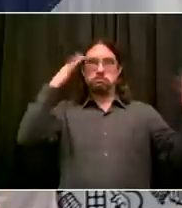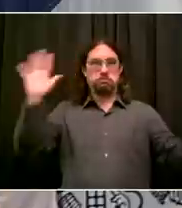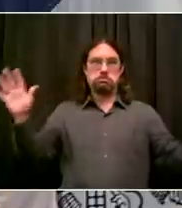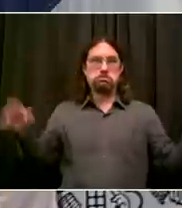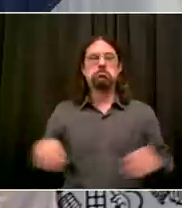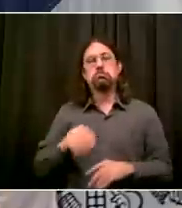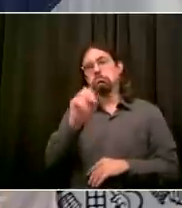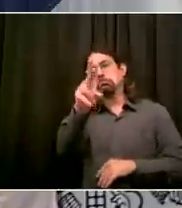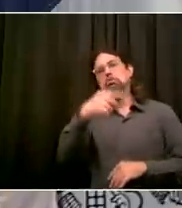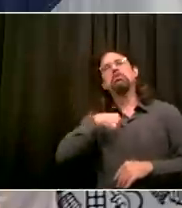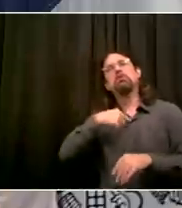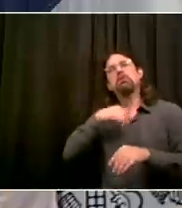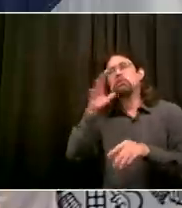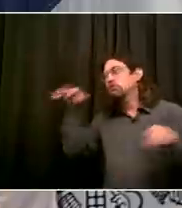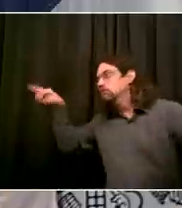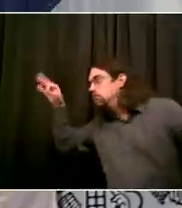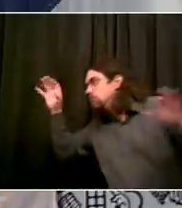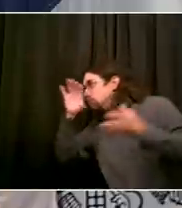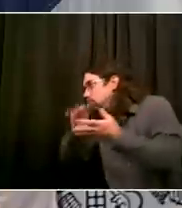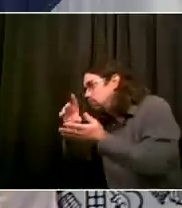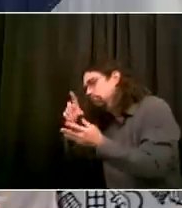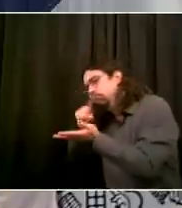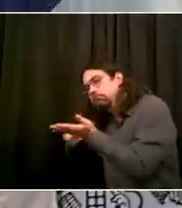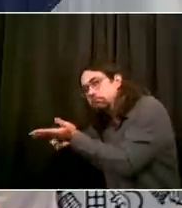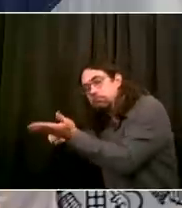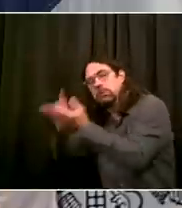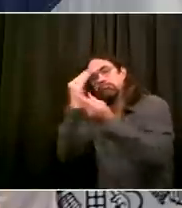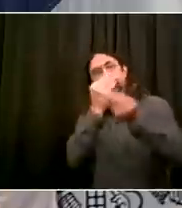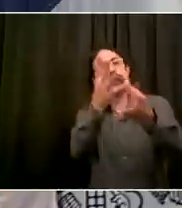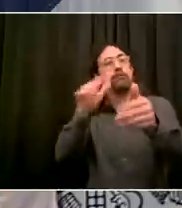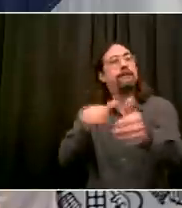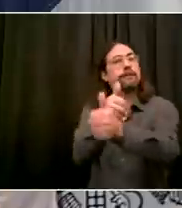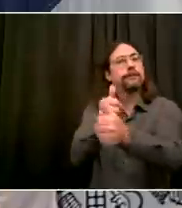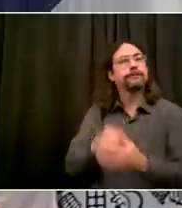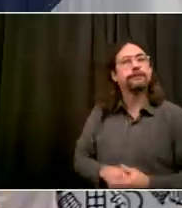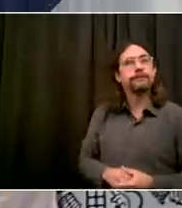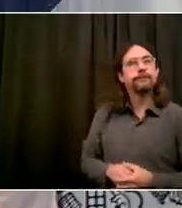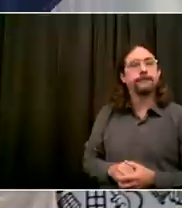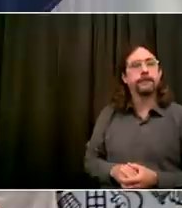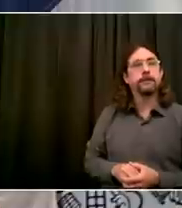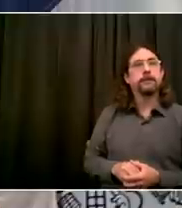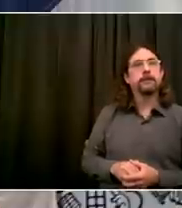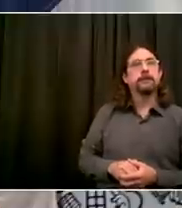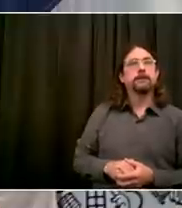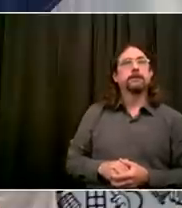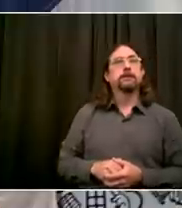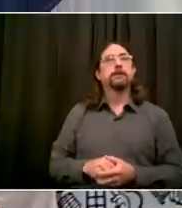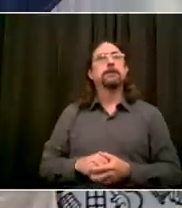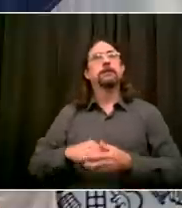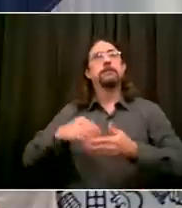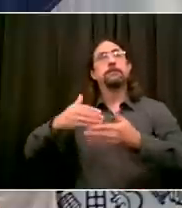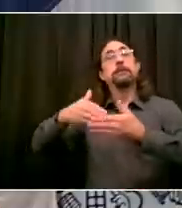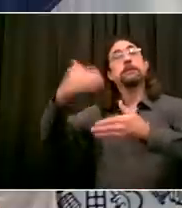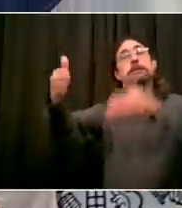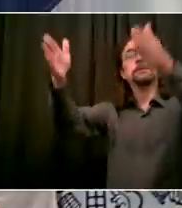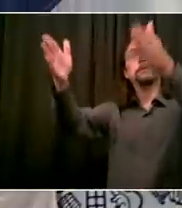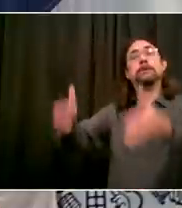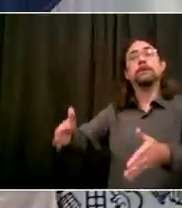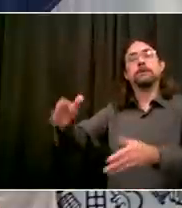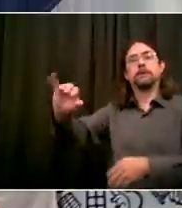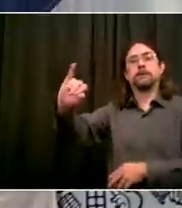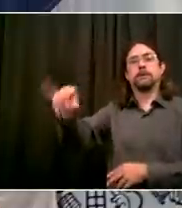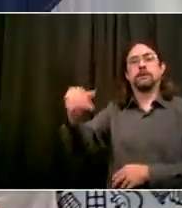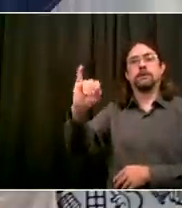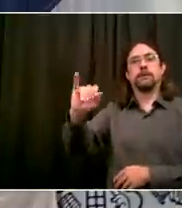Hey, Mr. Mayor. How are you? I'm good, Jillian, but we have a problem with your innovation here. We have a little confusion, a little confusion at the